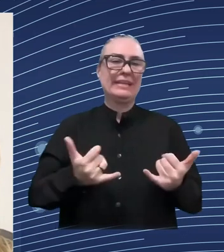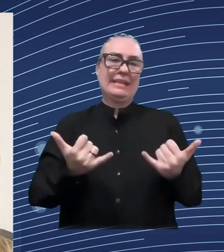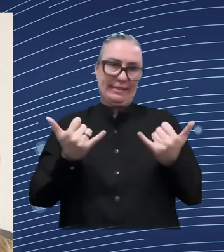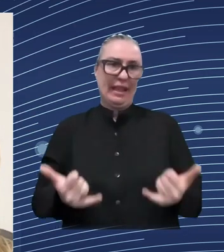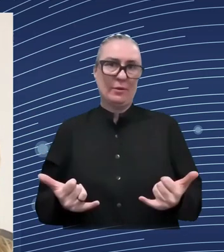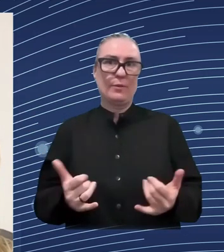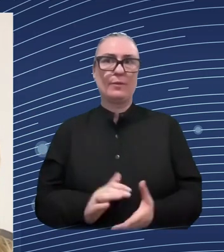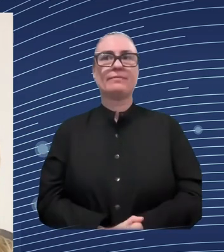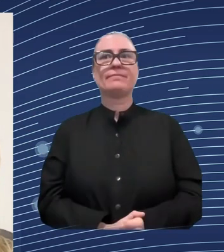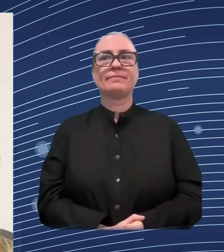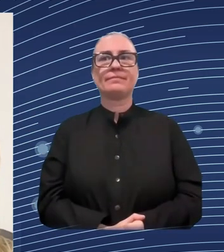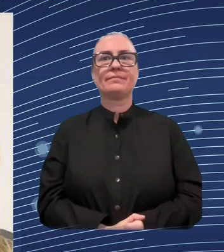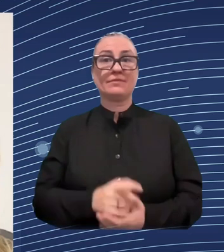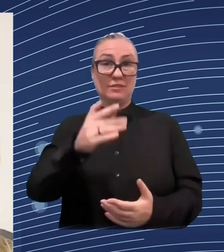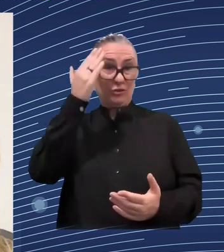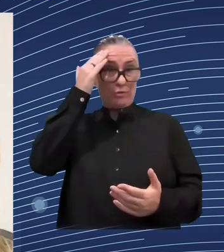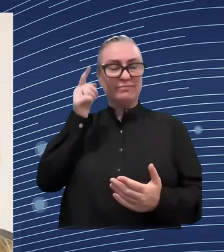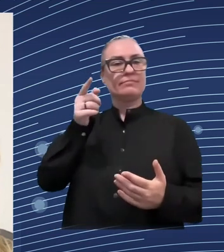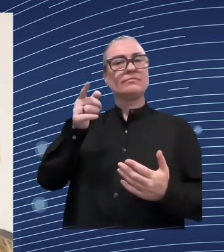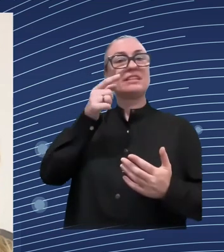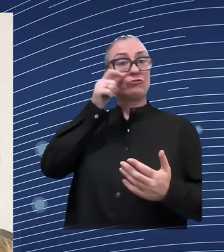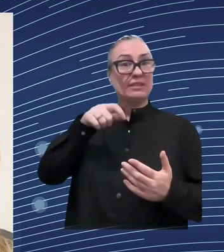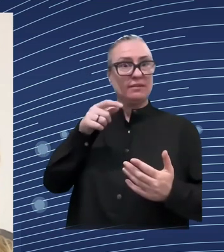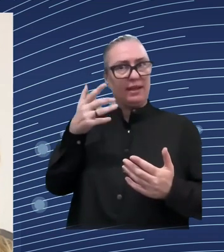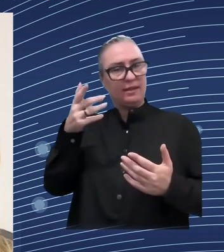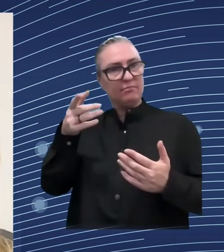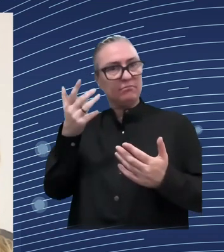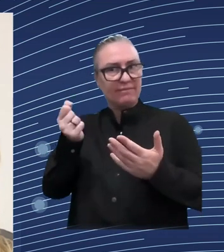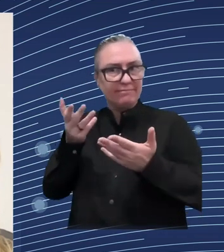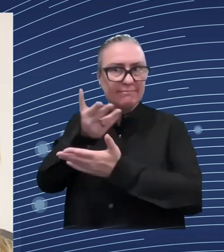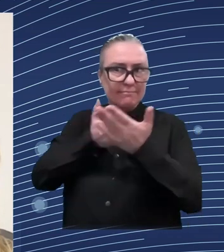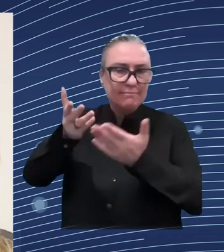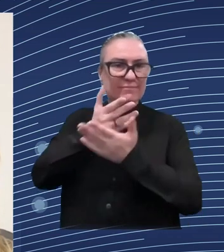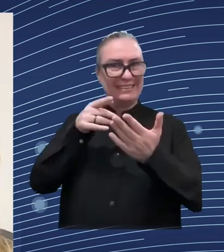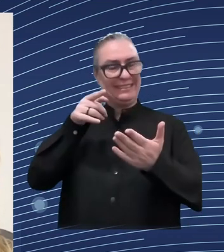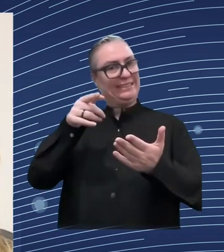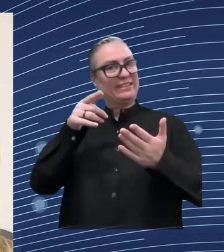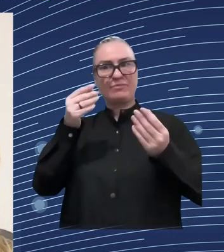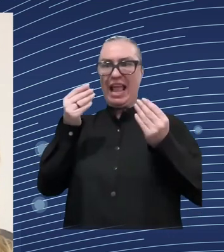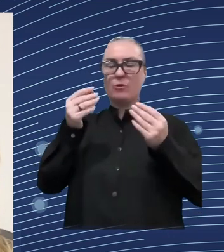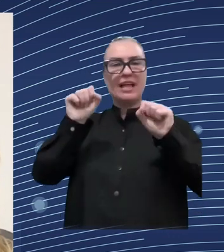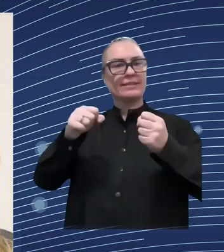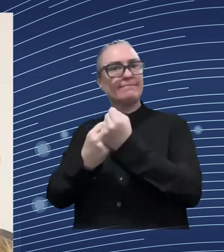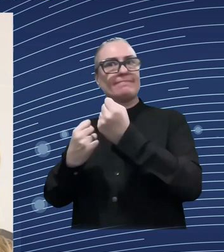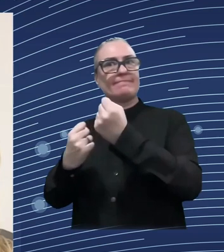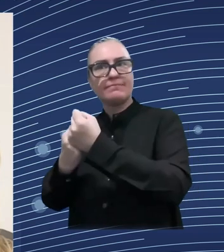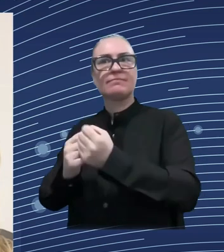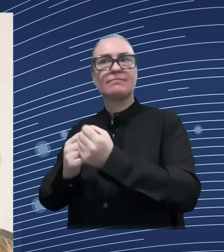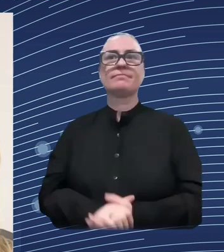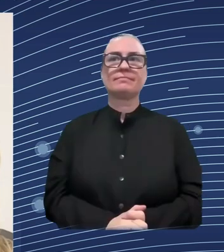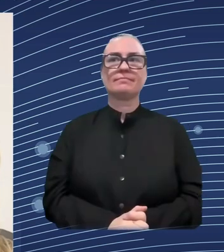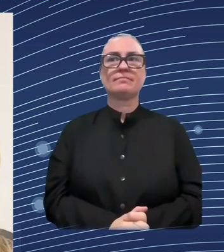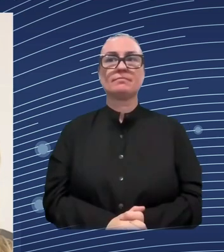kind of an appeal to those who still have difficulties with that and it takes some time